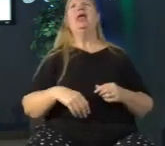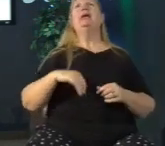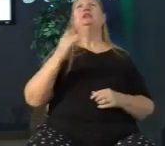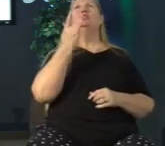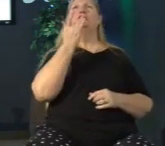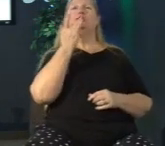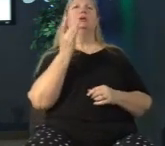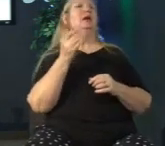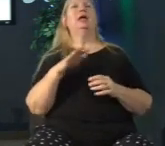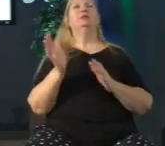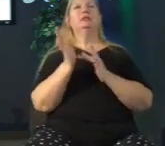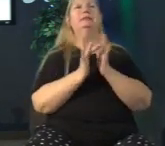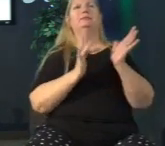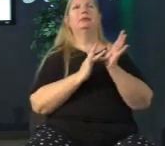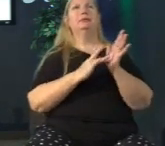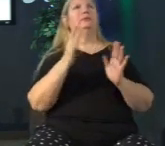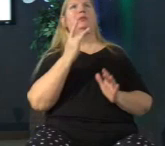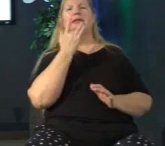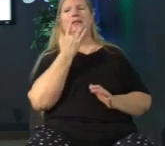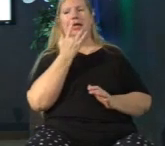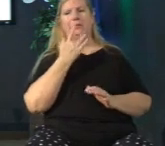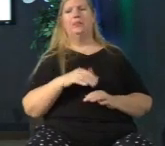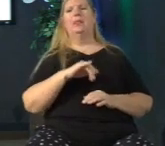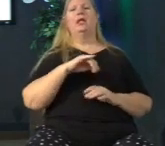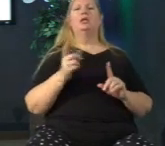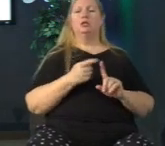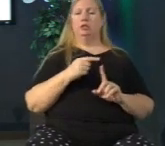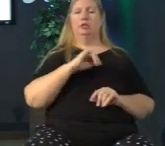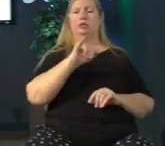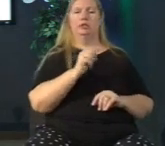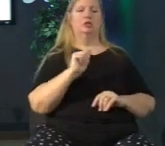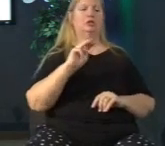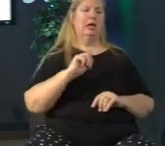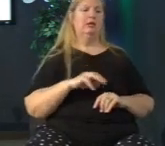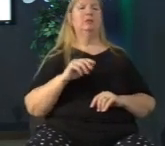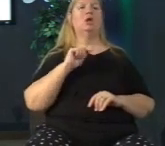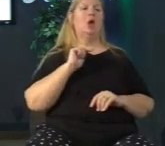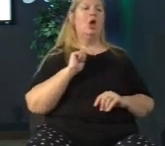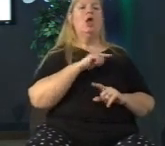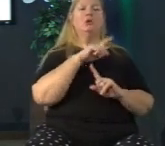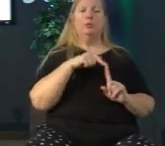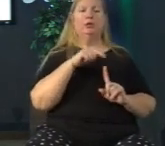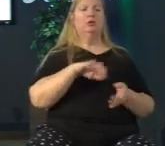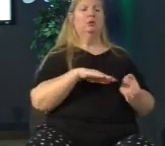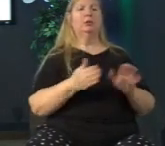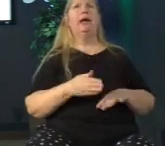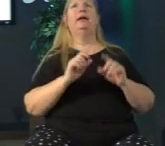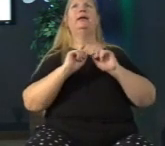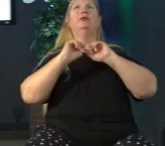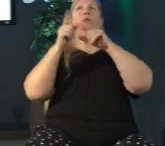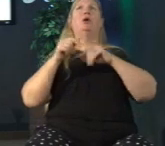whether your healing happens here in this earthly realm or when you step over that threshold into eternity and meet your father in heaven